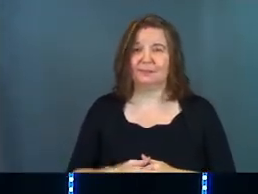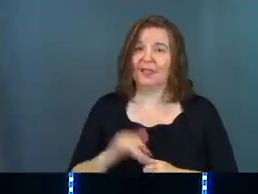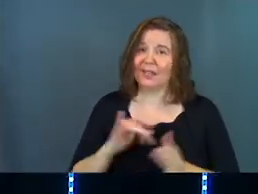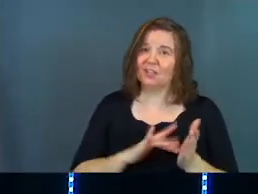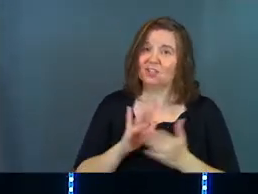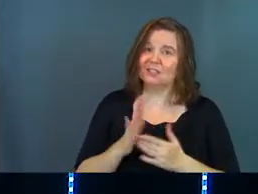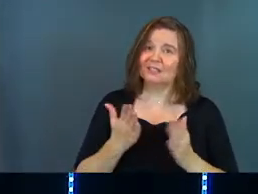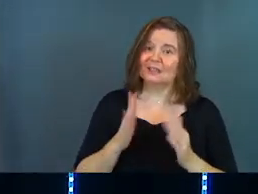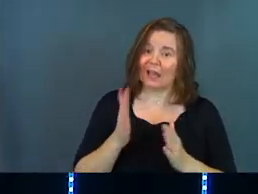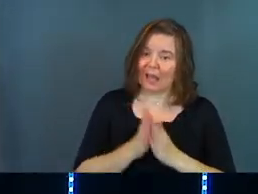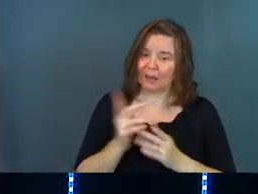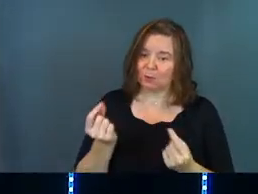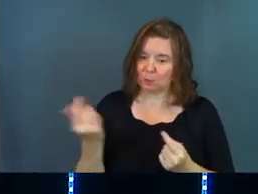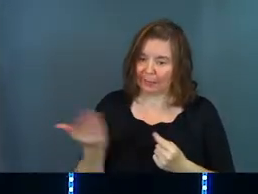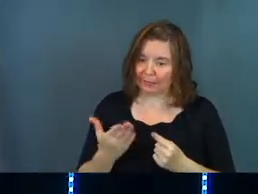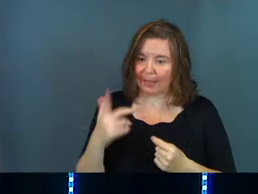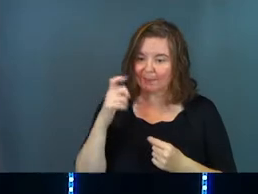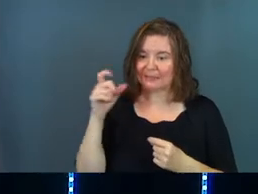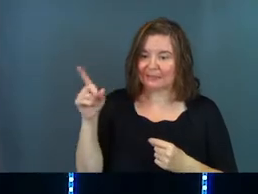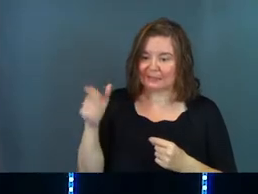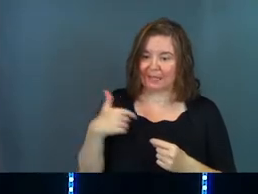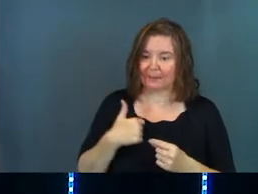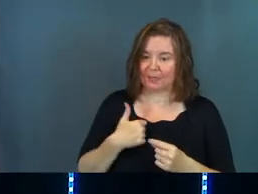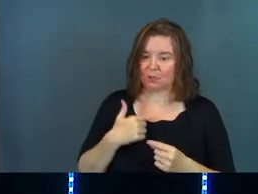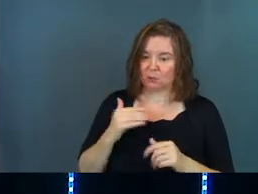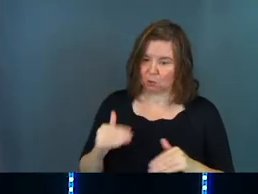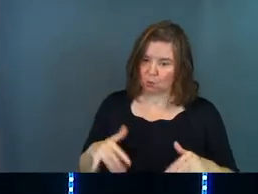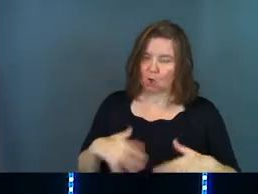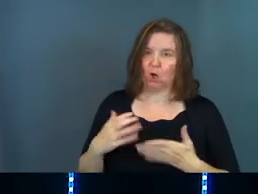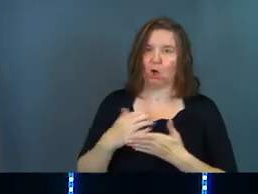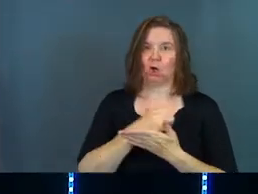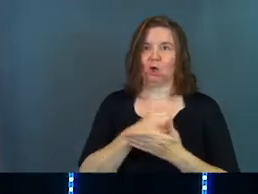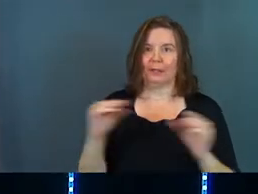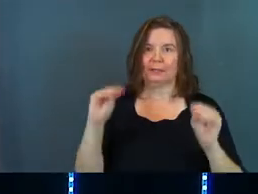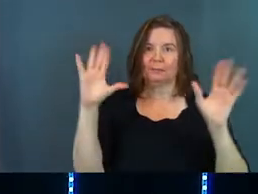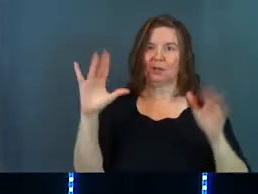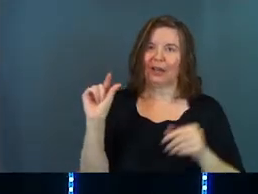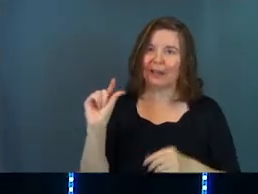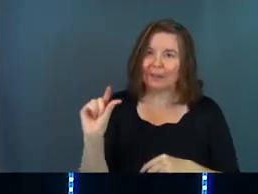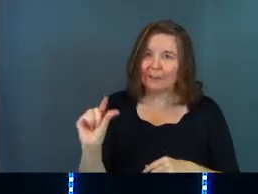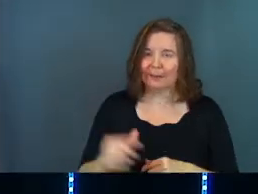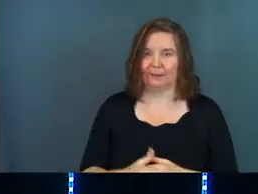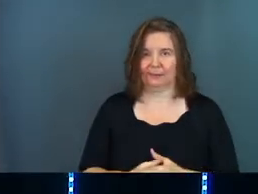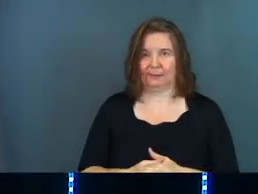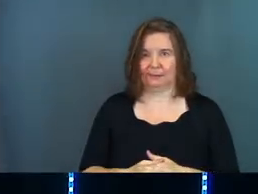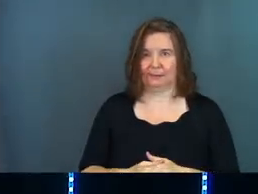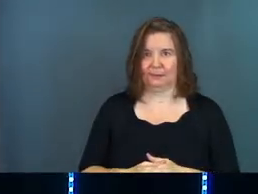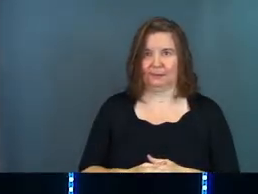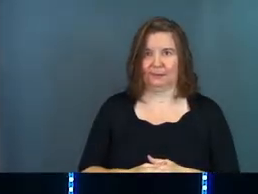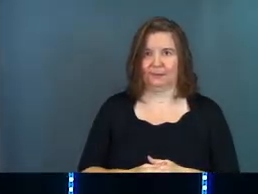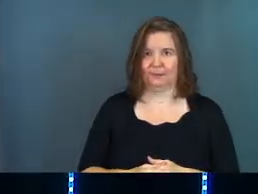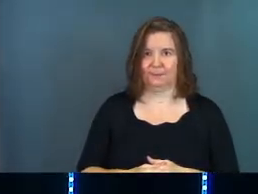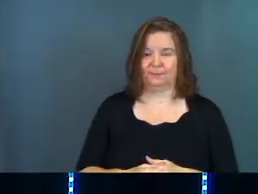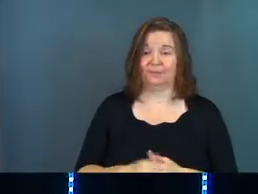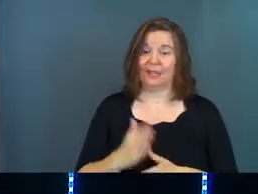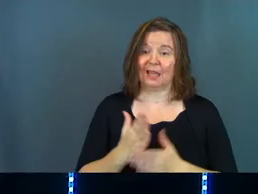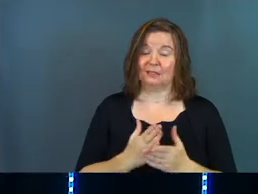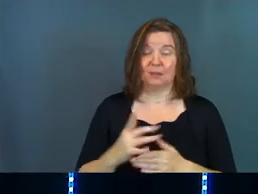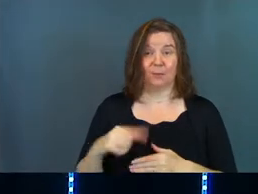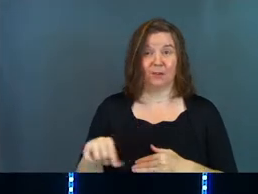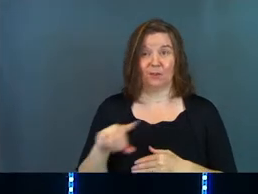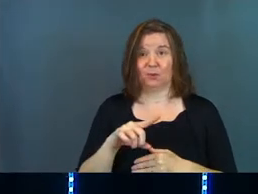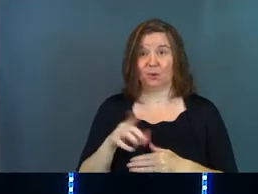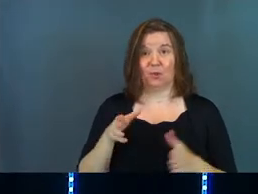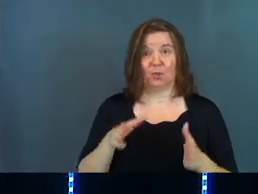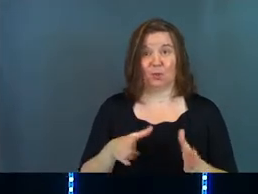That's Jesus asked me to do a thing because he needs me to step up and earn this miracle just a little bit. And some of you,